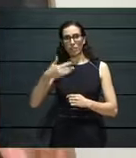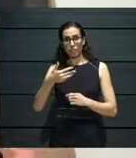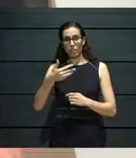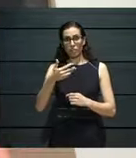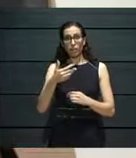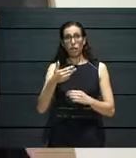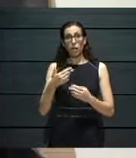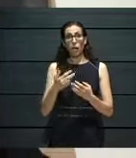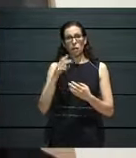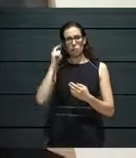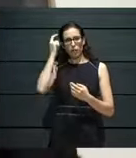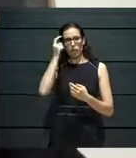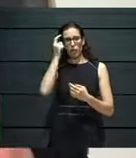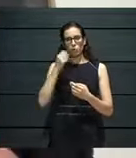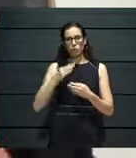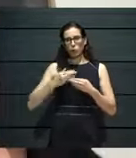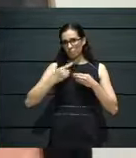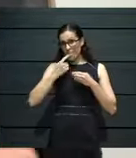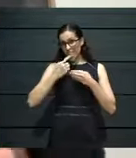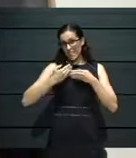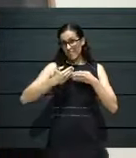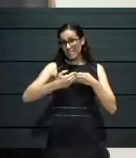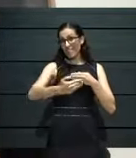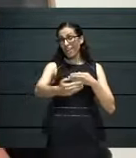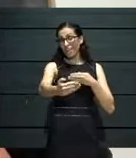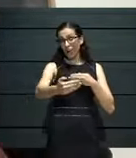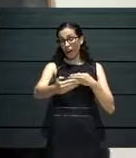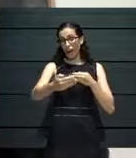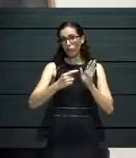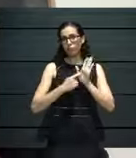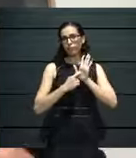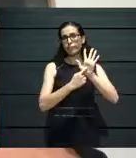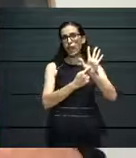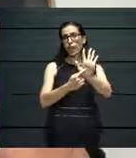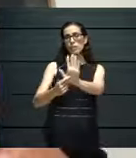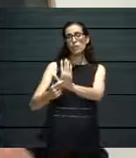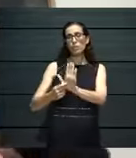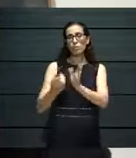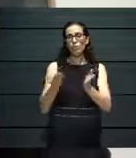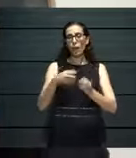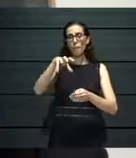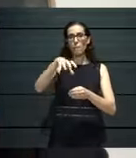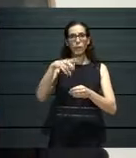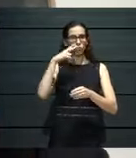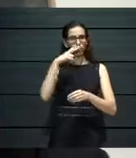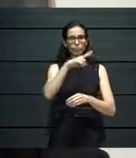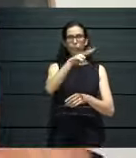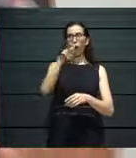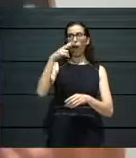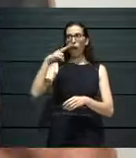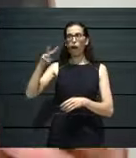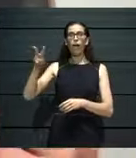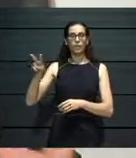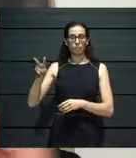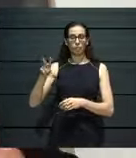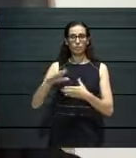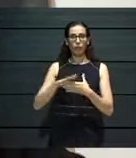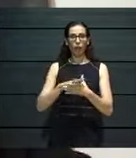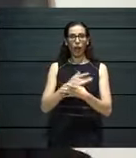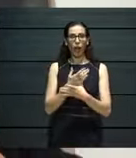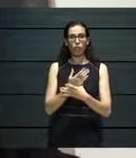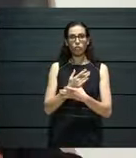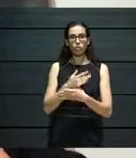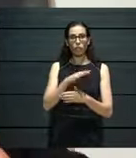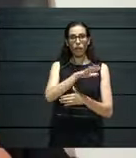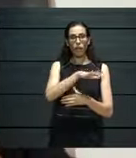-long exhibition program in the gallery because of the increased influx of